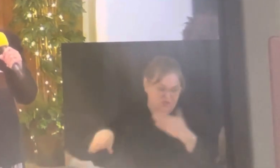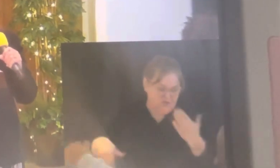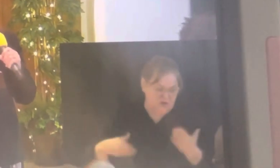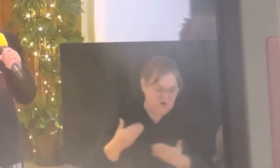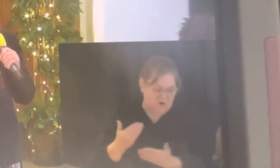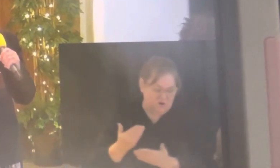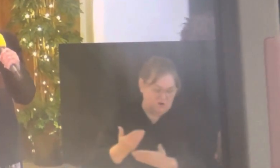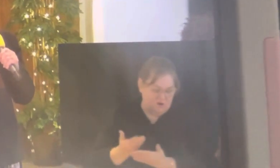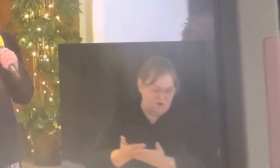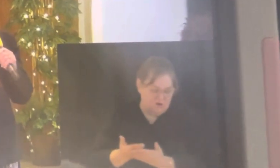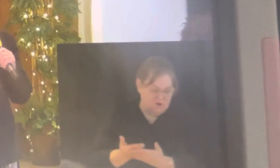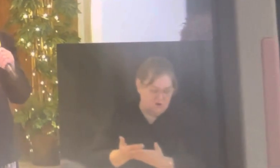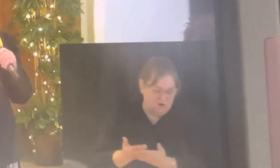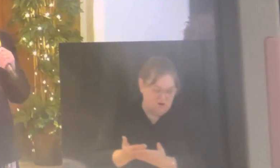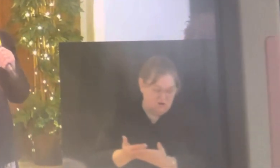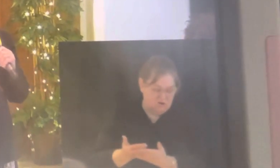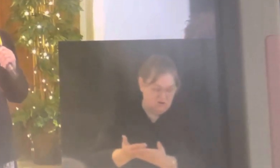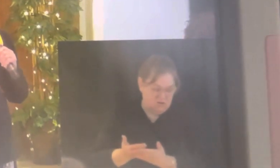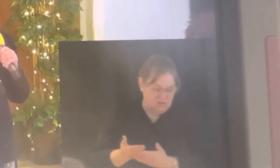all,